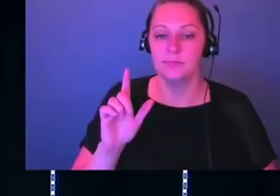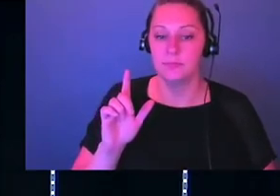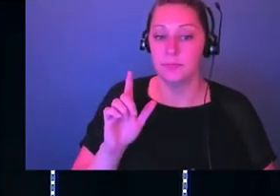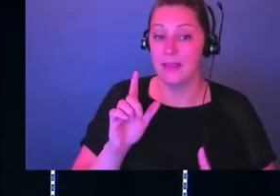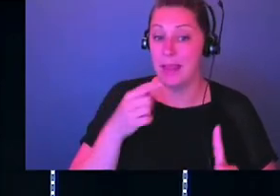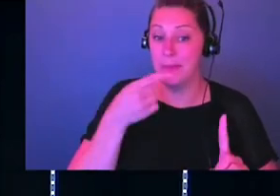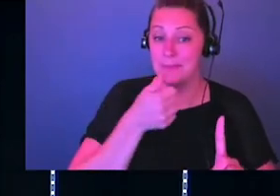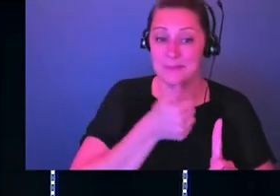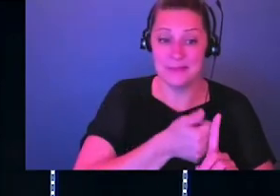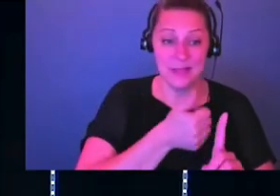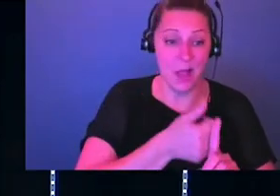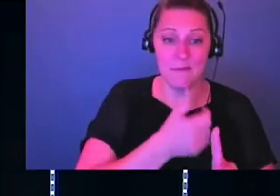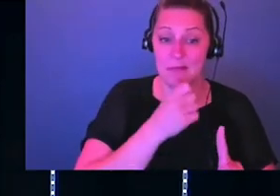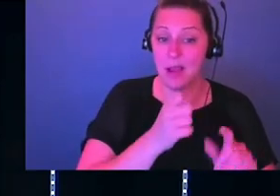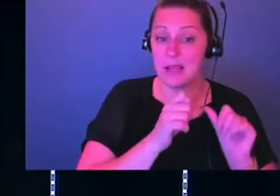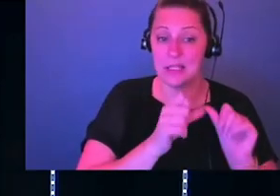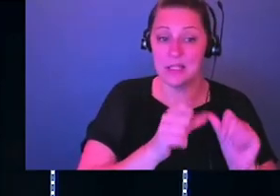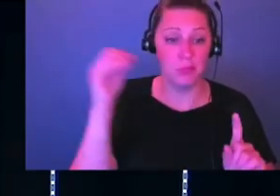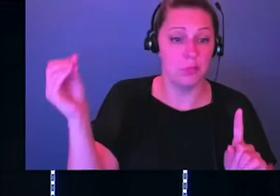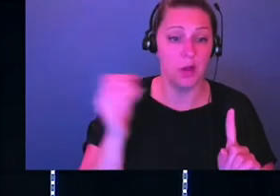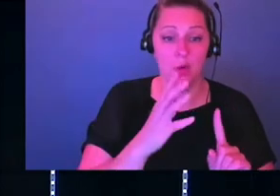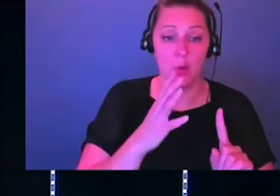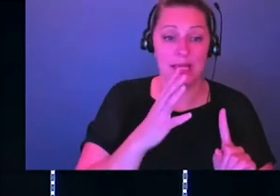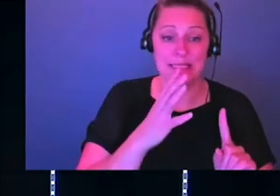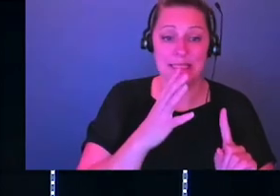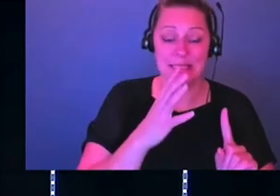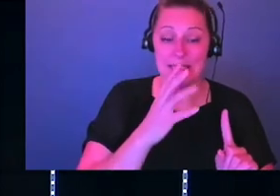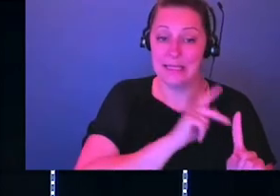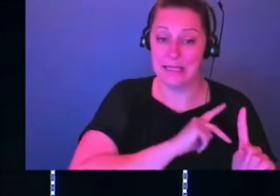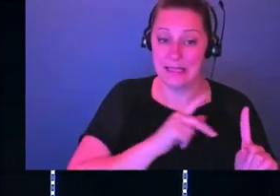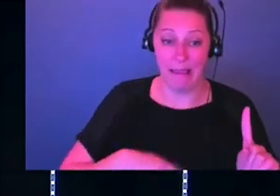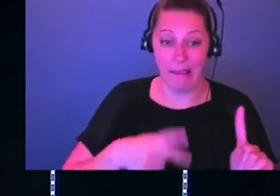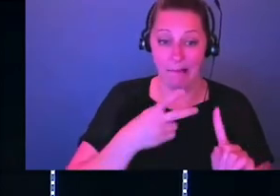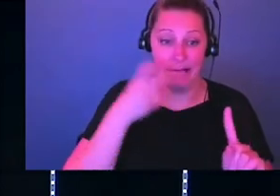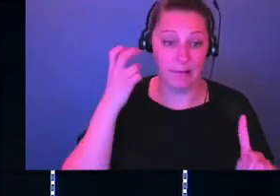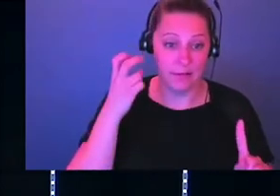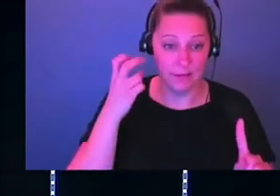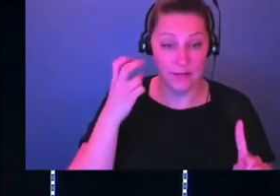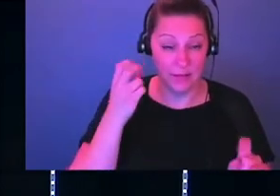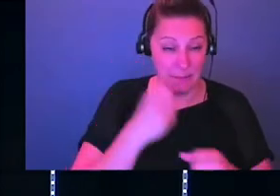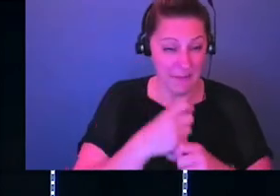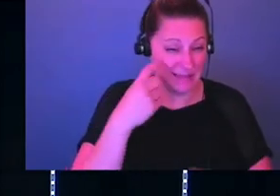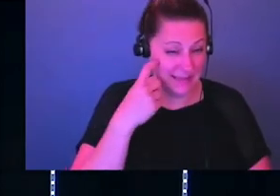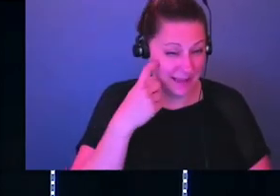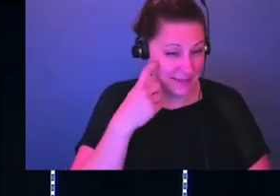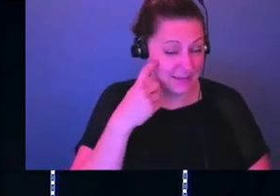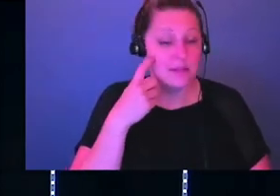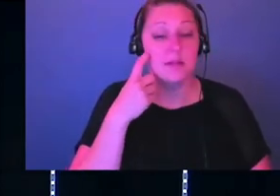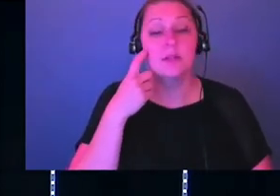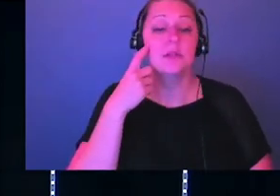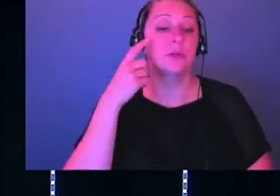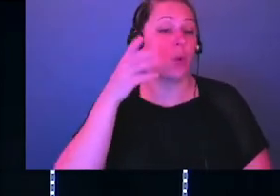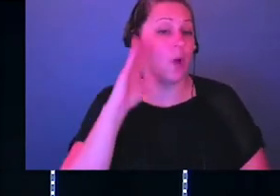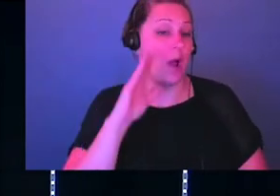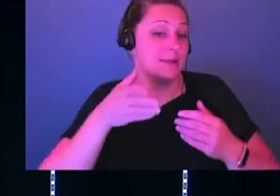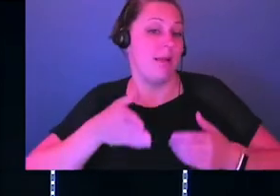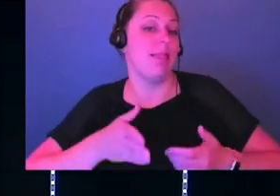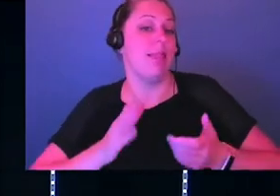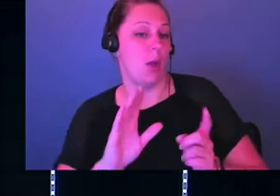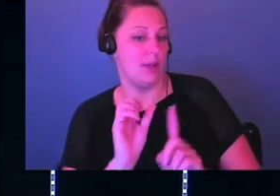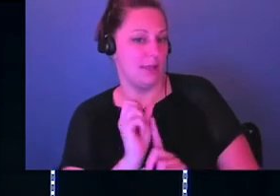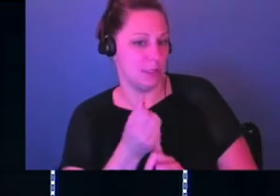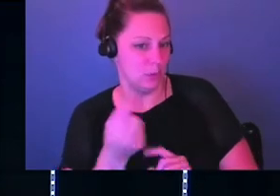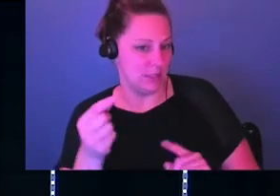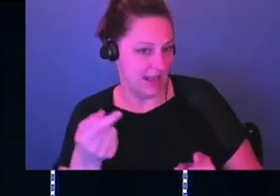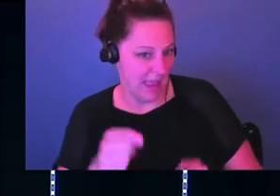anointed king that he once was, that God had once called him to be. Does that make sense? So I believe God is allowing this situation to happen. I do believe it